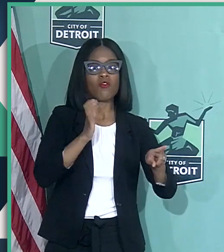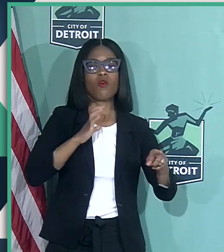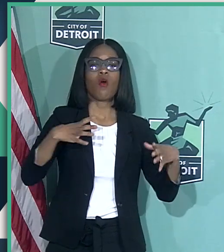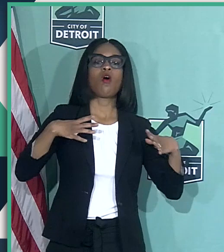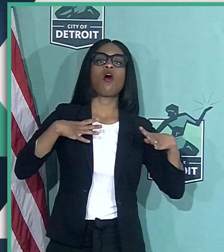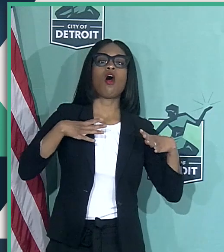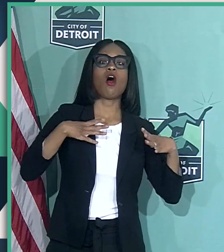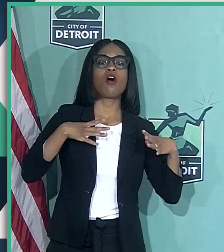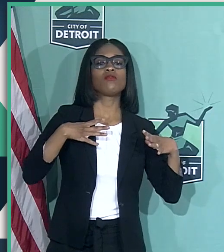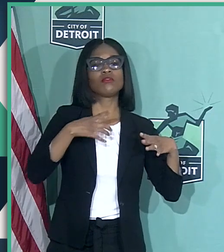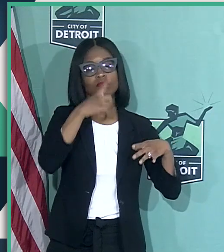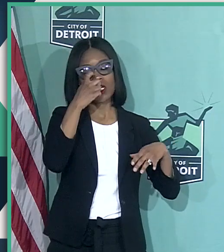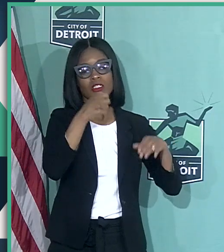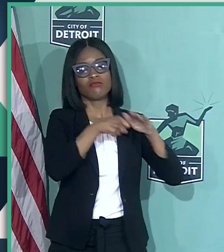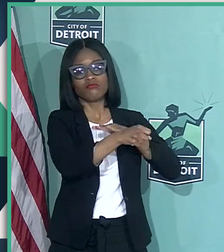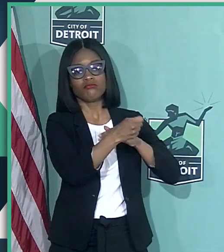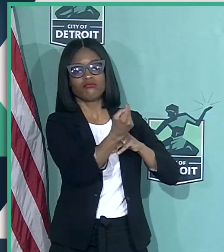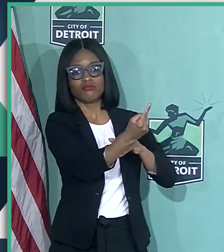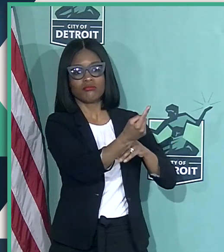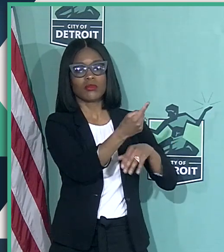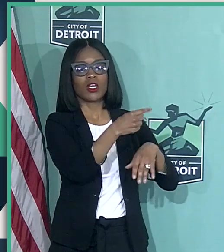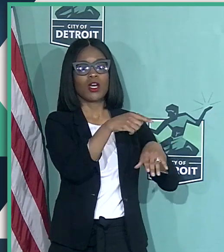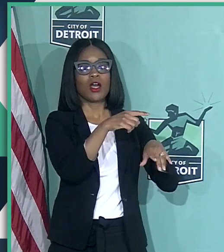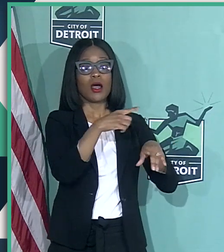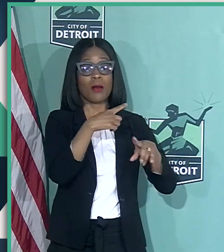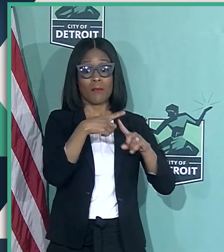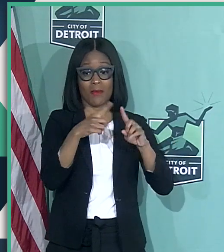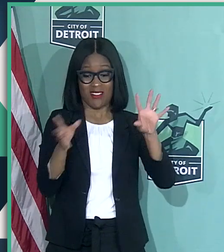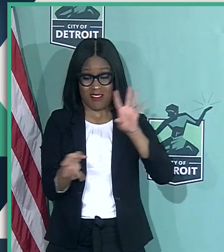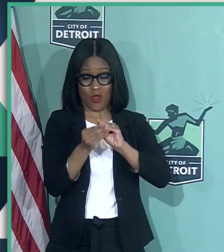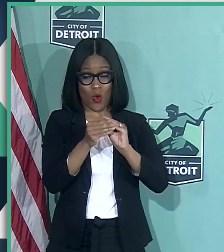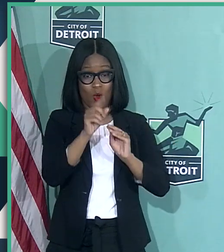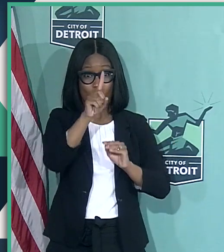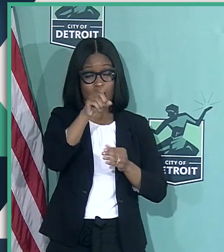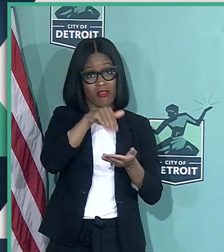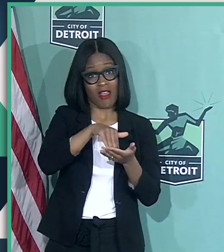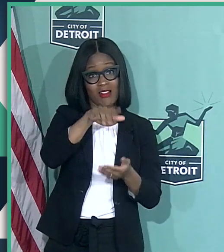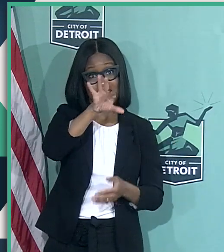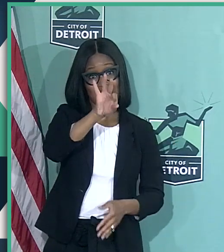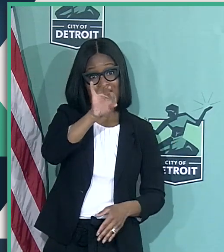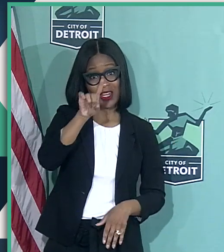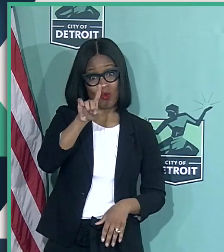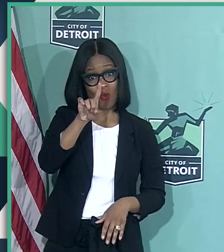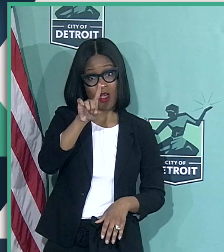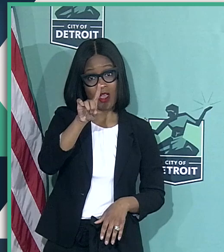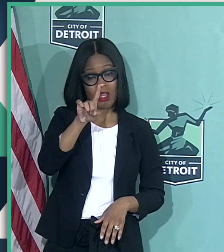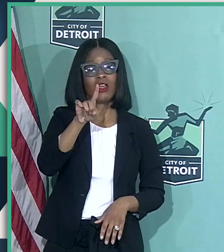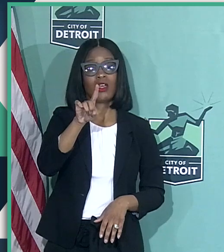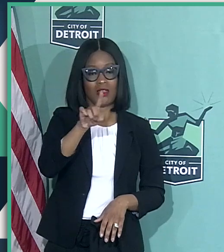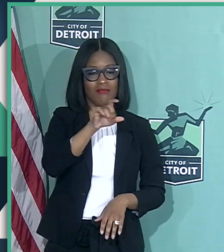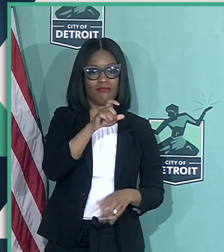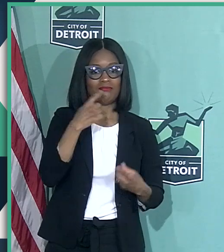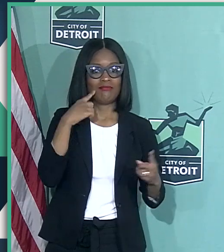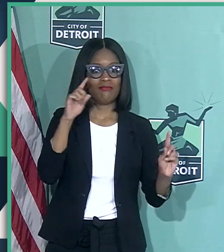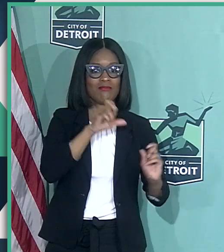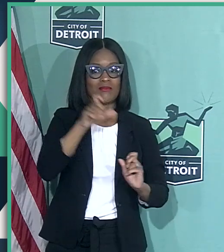quarantines, positive COVID, we had a total of 1,091 return to duty.